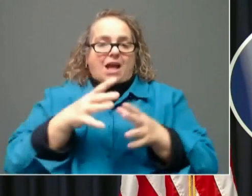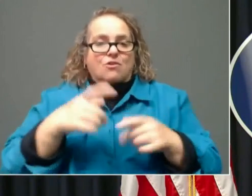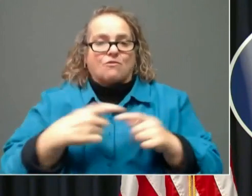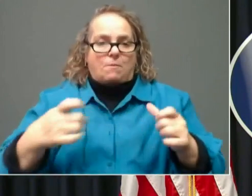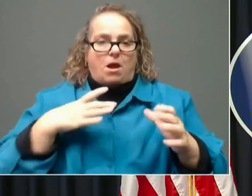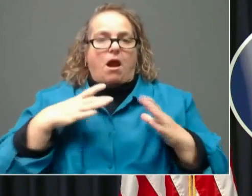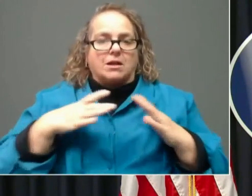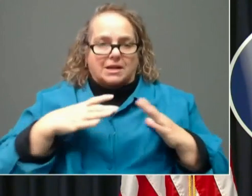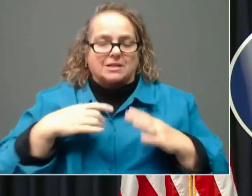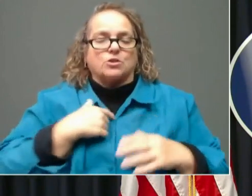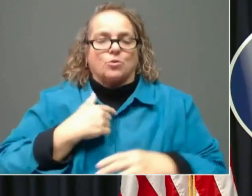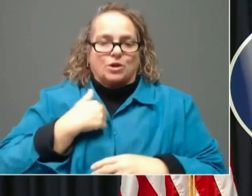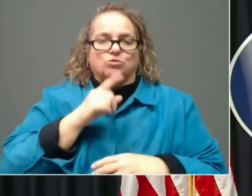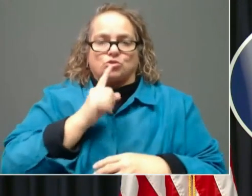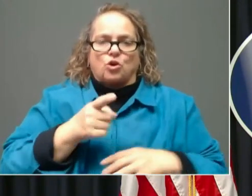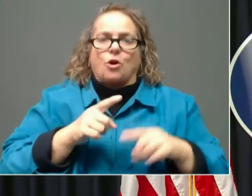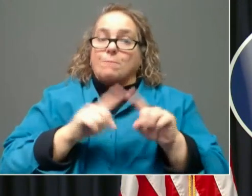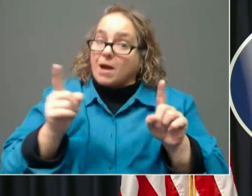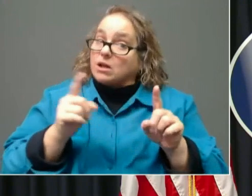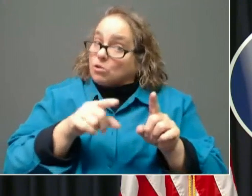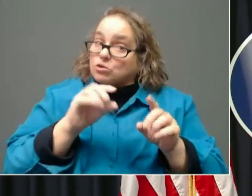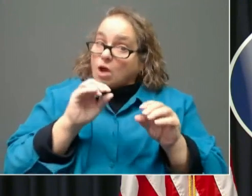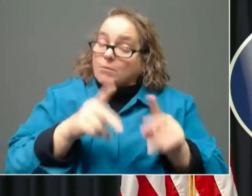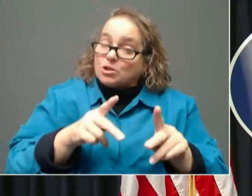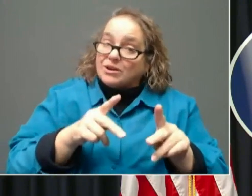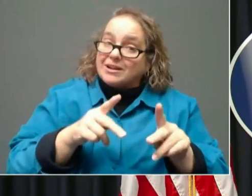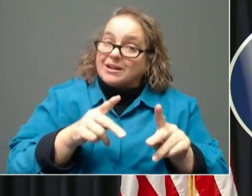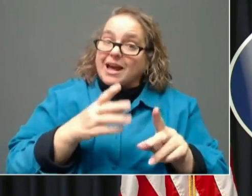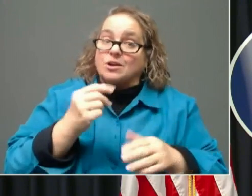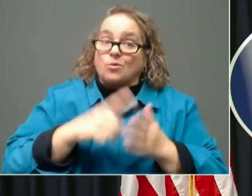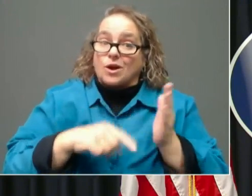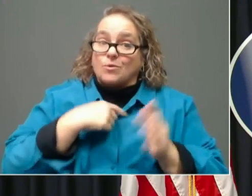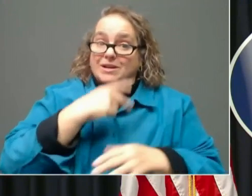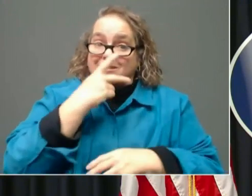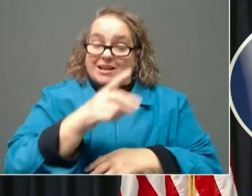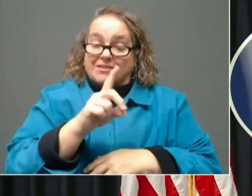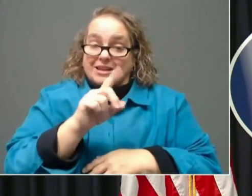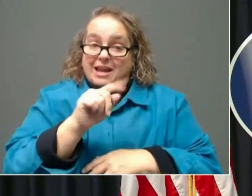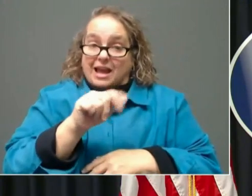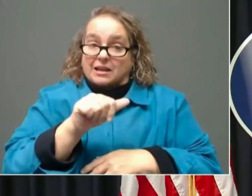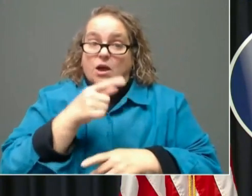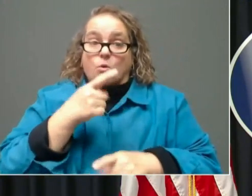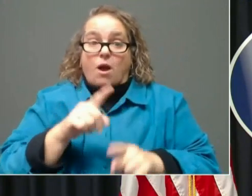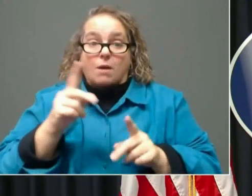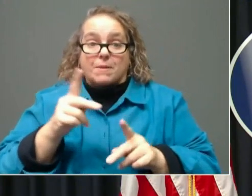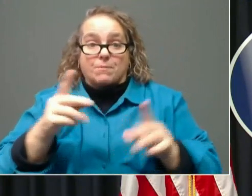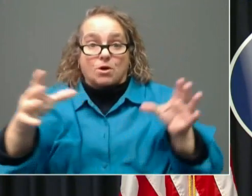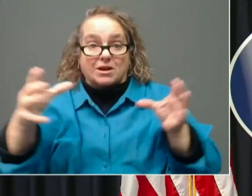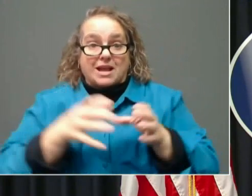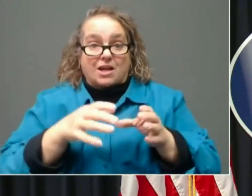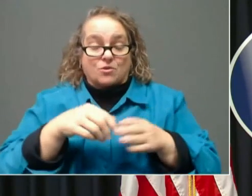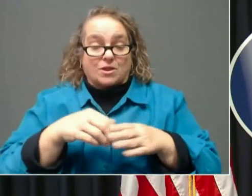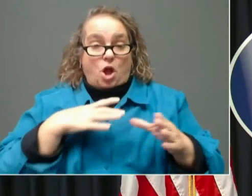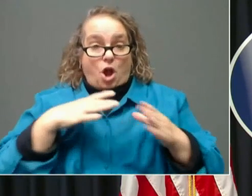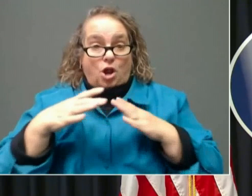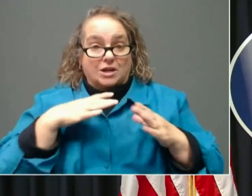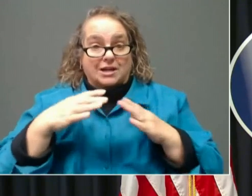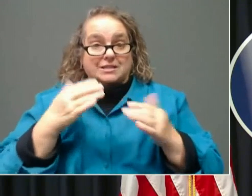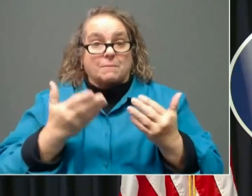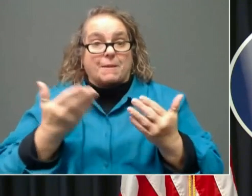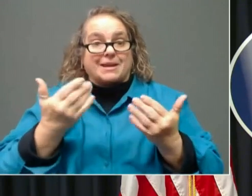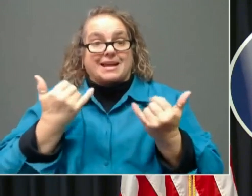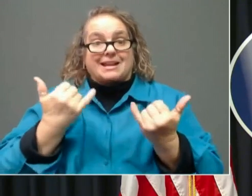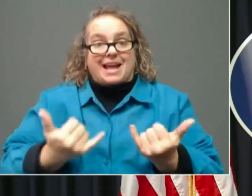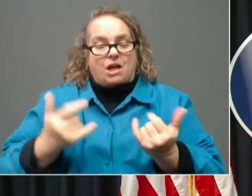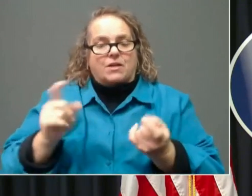there is a chance in what we are seeing in the data that while people gathered in the holidays, that maybe now they've changed their